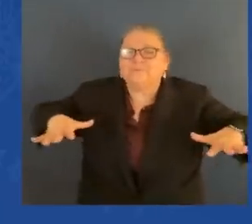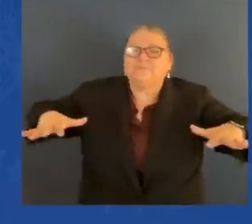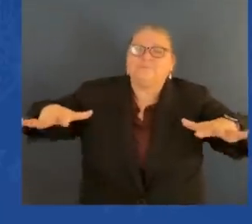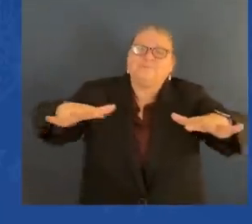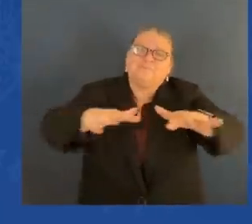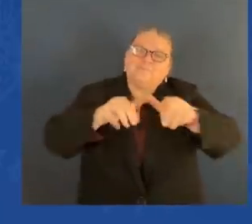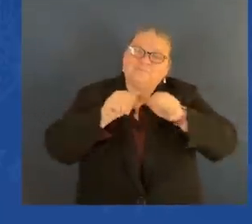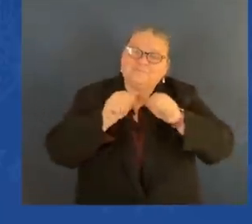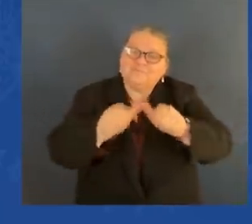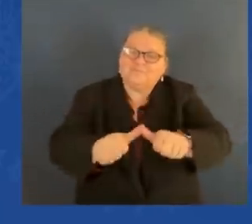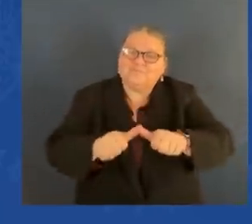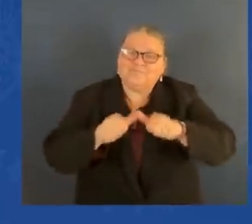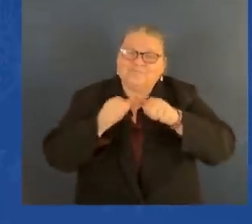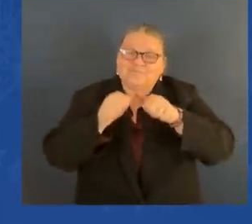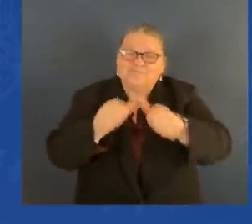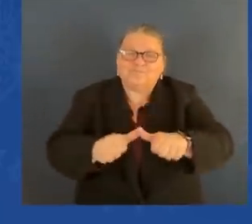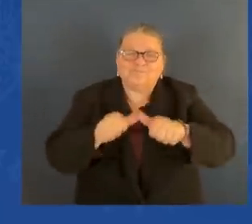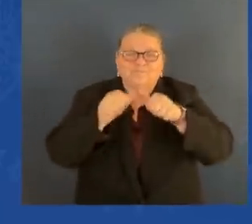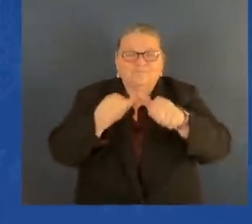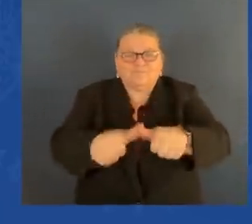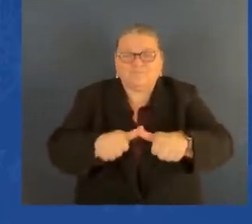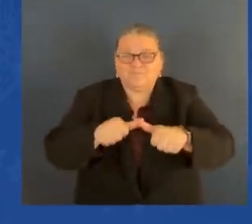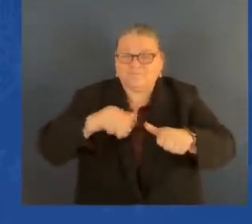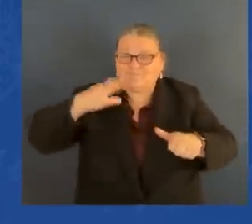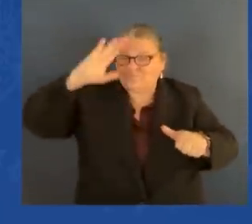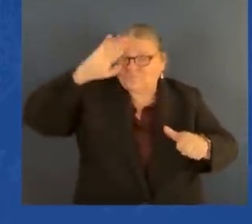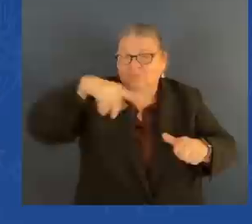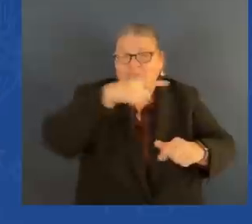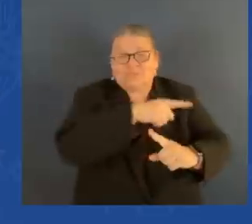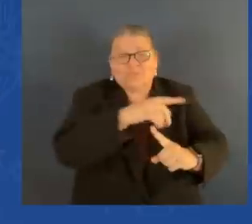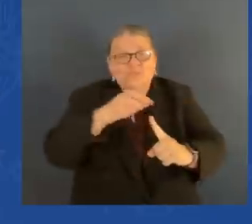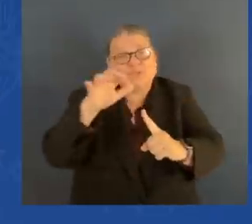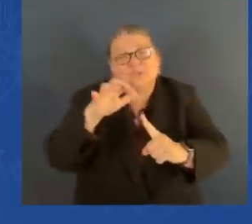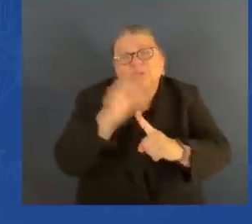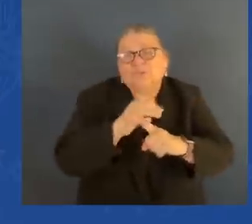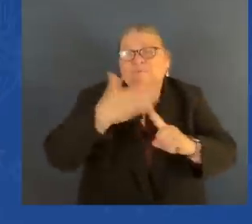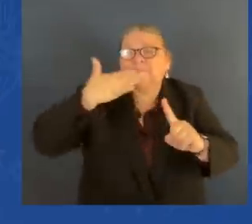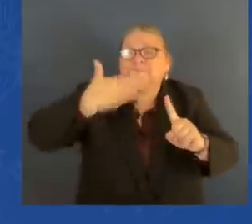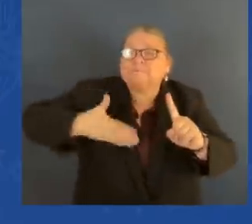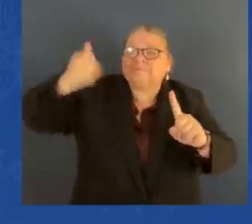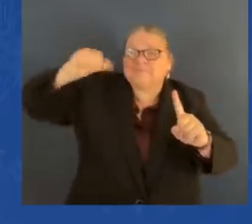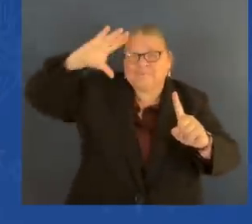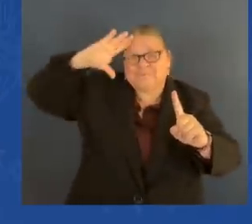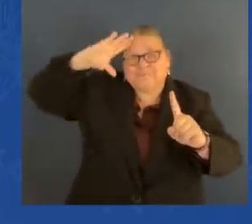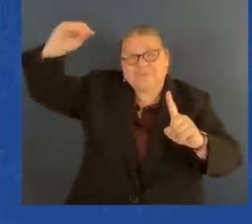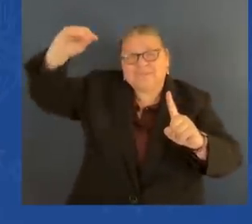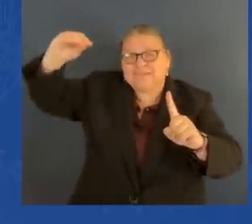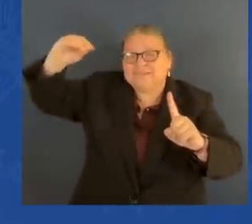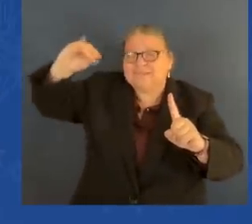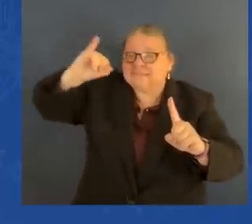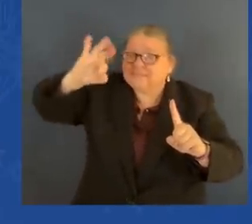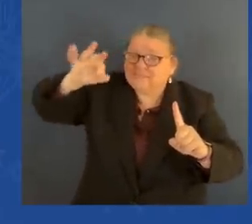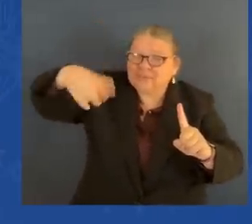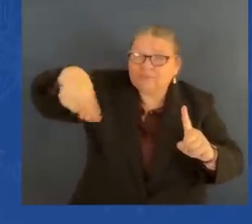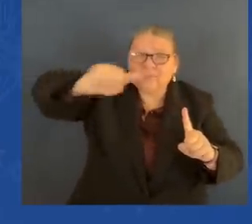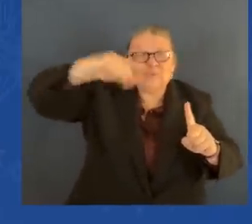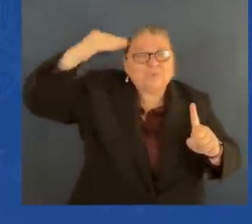one of the decent people I ever dealt with, and one of the toughest, smartest men I've ever worked with.